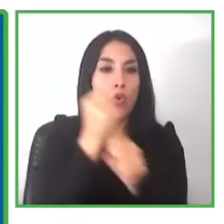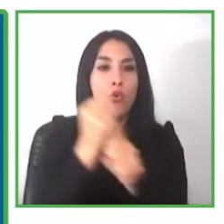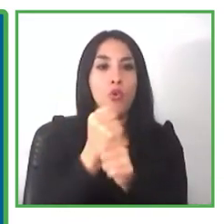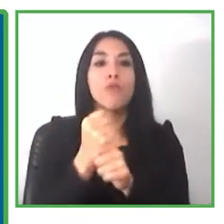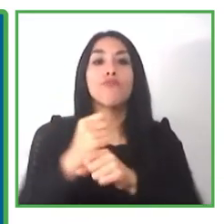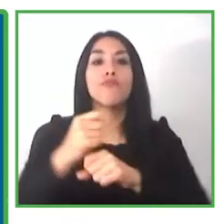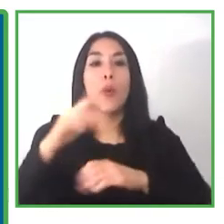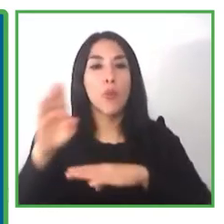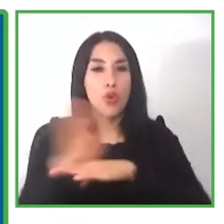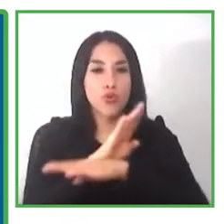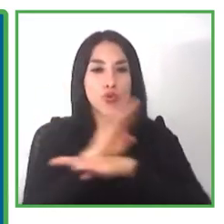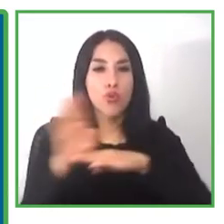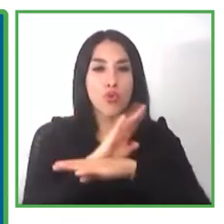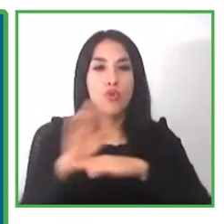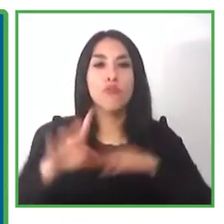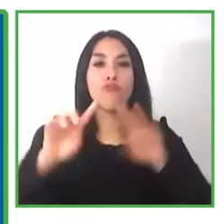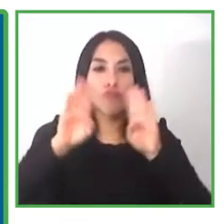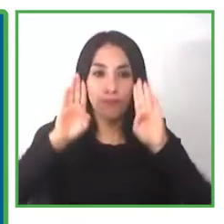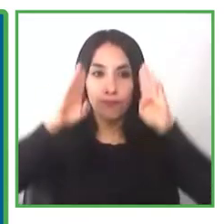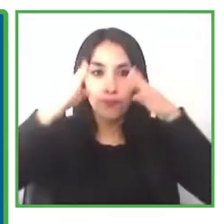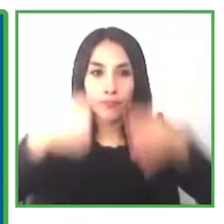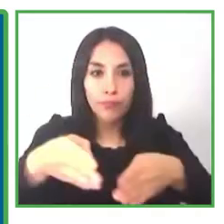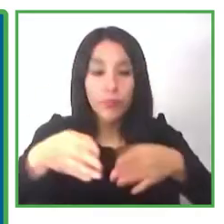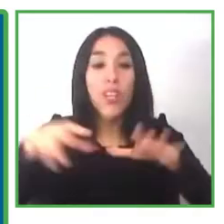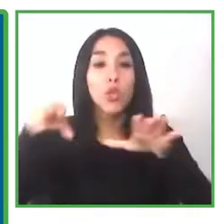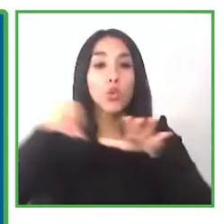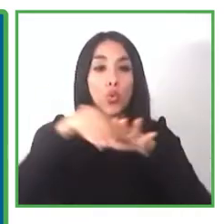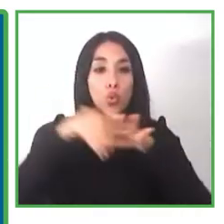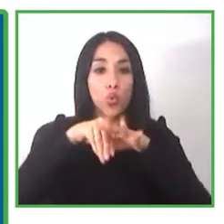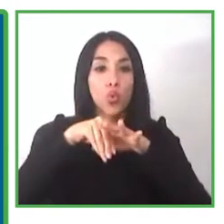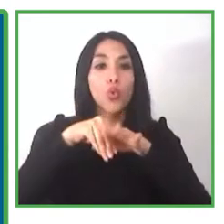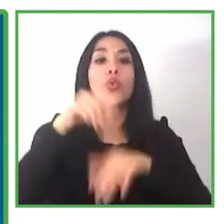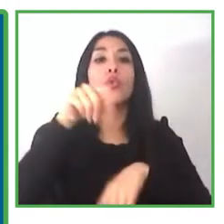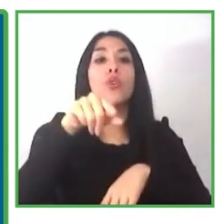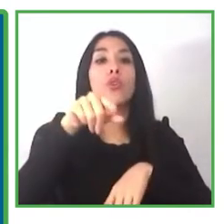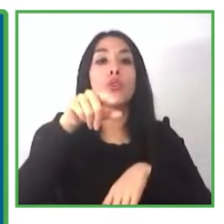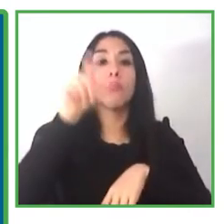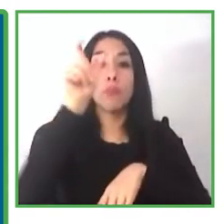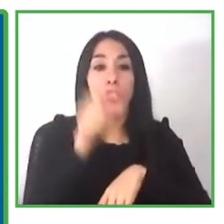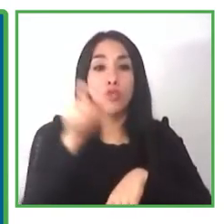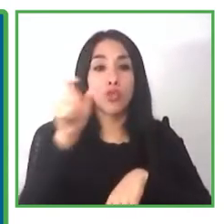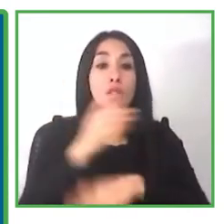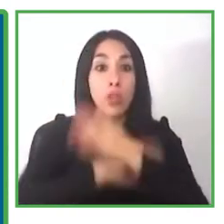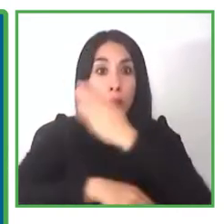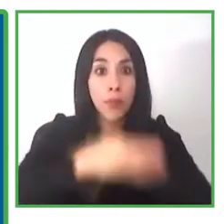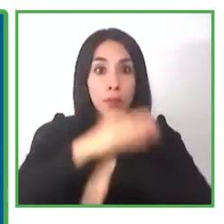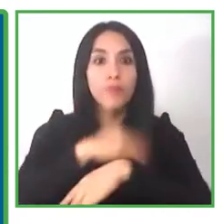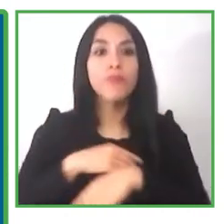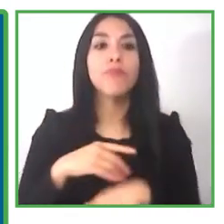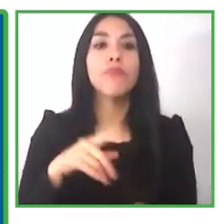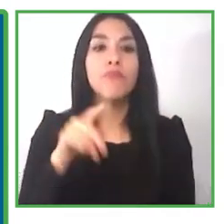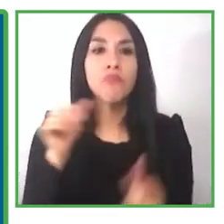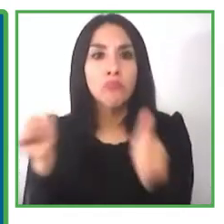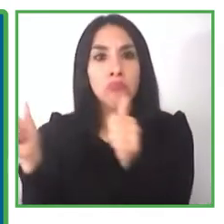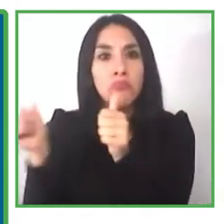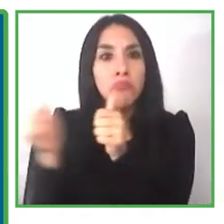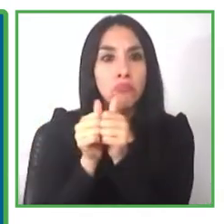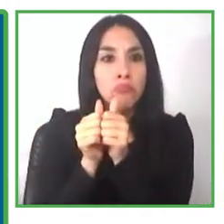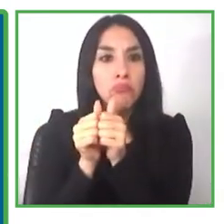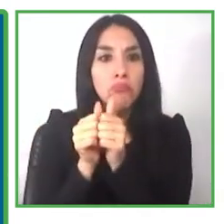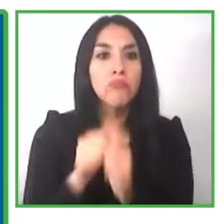of employment with people for people with disabilities so along with the participation of the members of the community